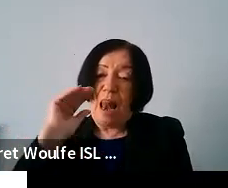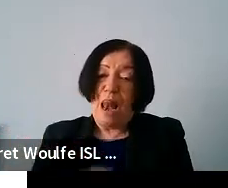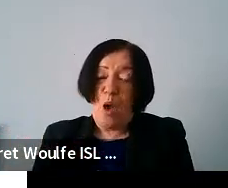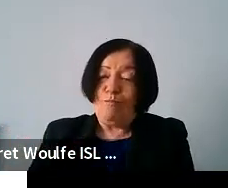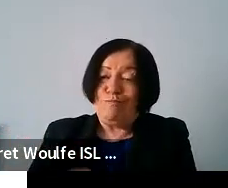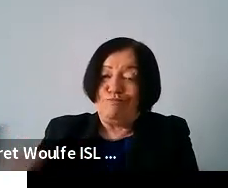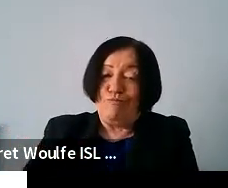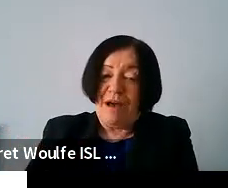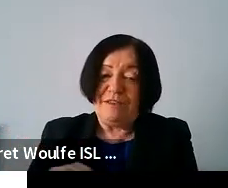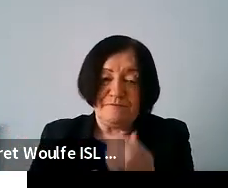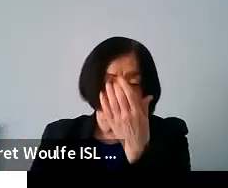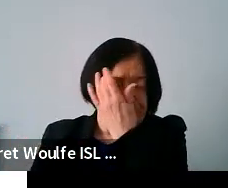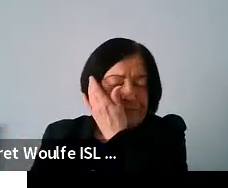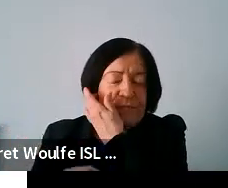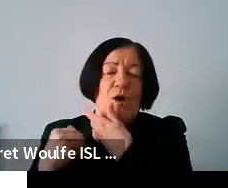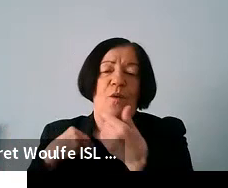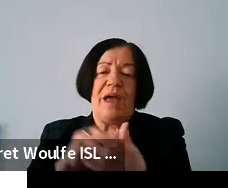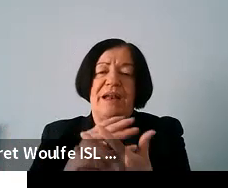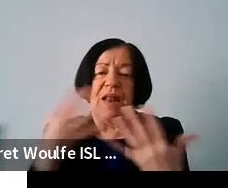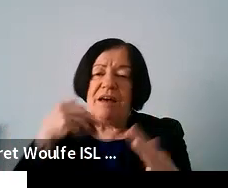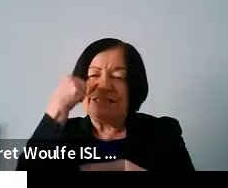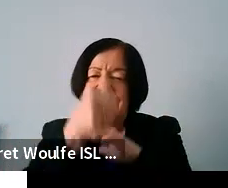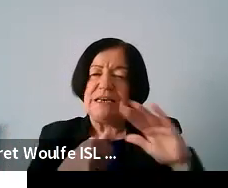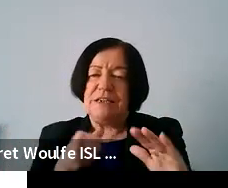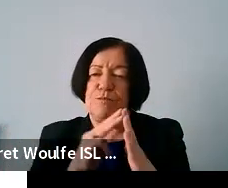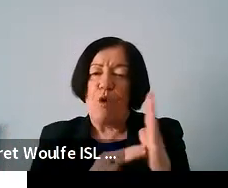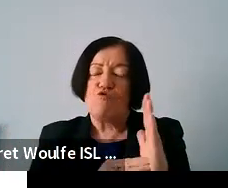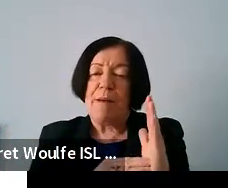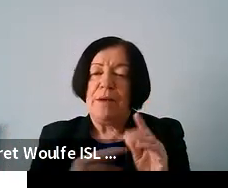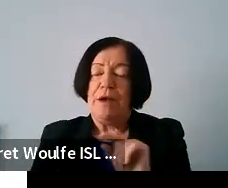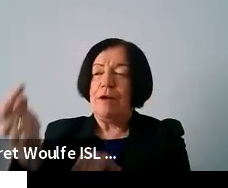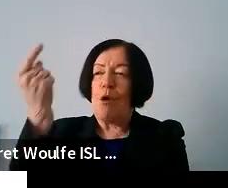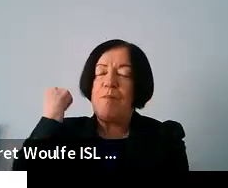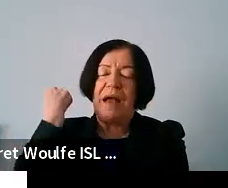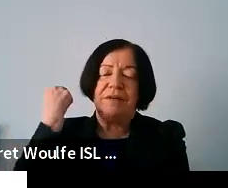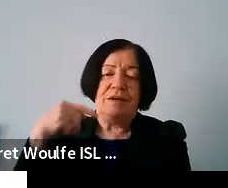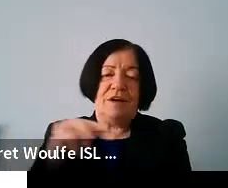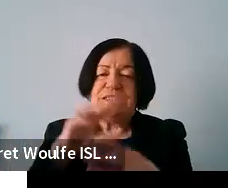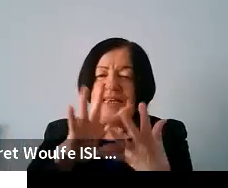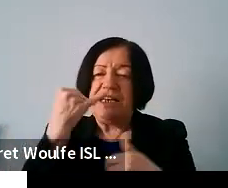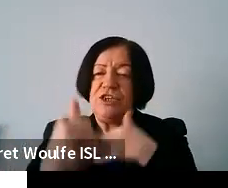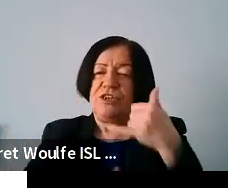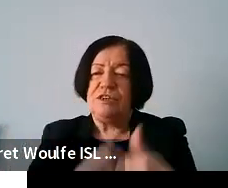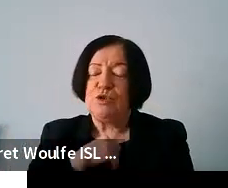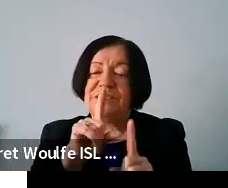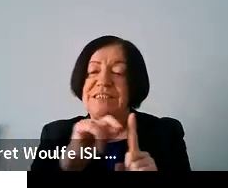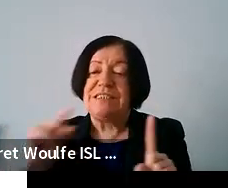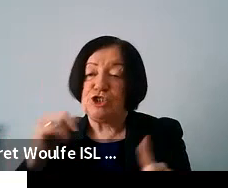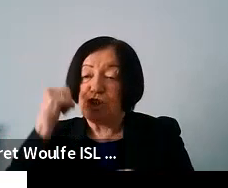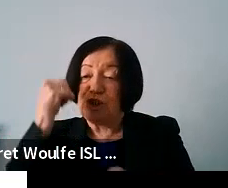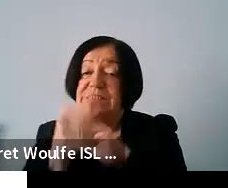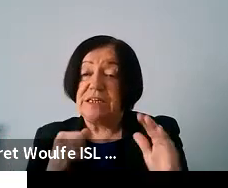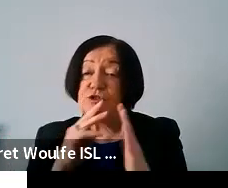we also have had a lot of skills programs going back over 10 years to the digital skills